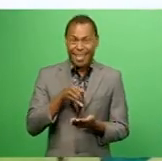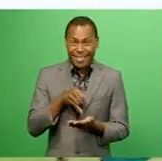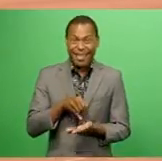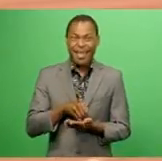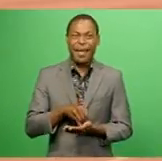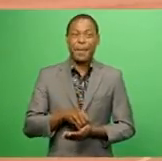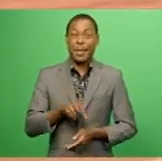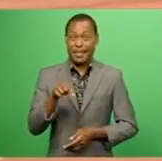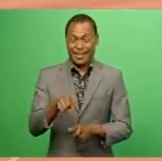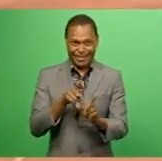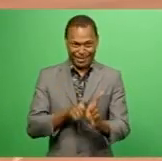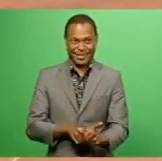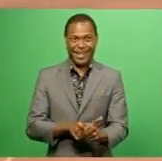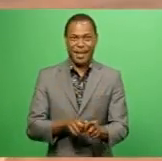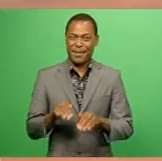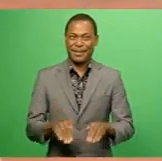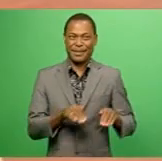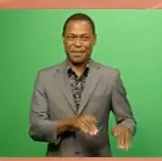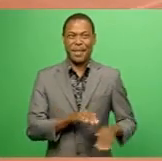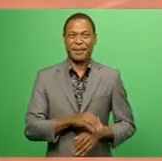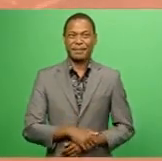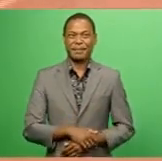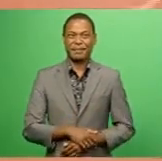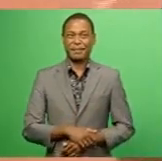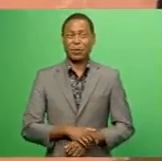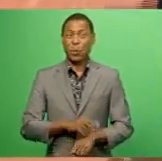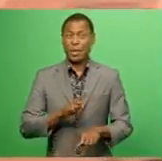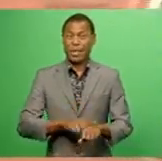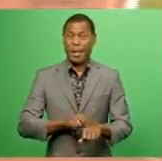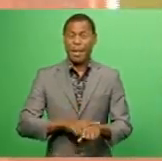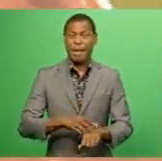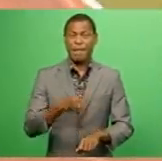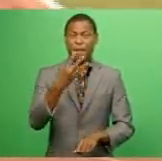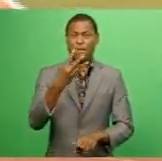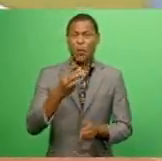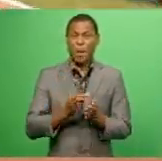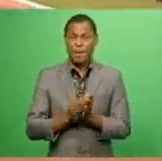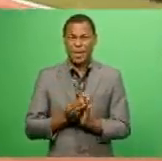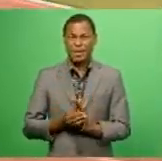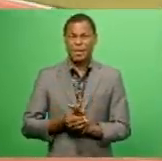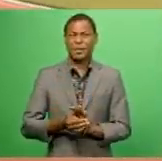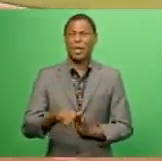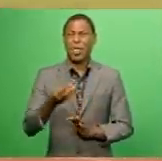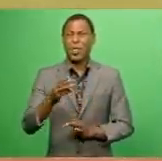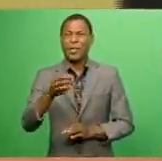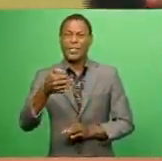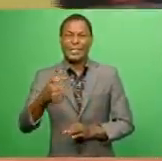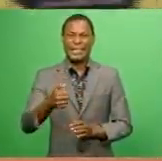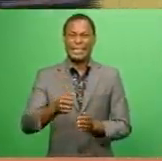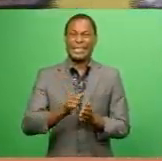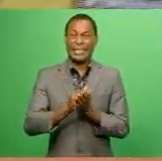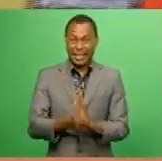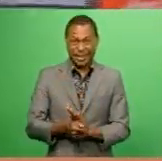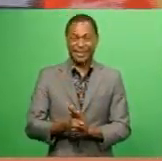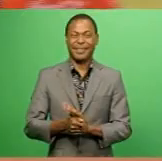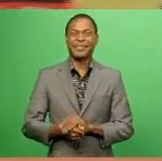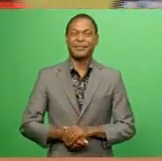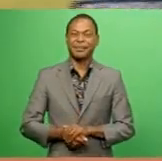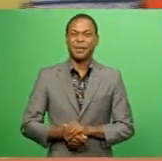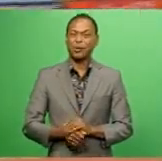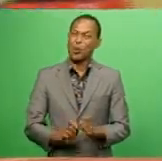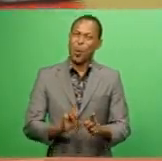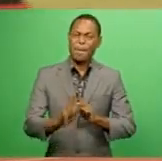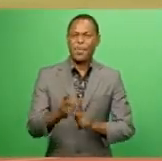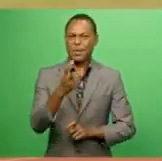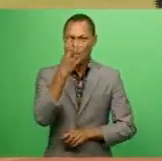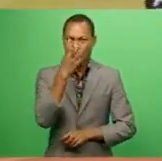all paid off. New Kula clocked a time of 4 minutes 36 seconds to beat the previous record of 4 minutes 41 seconds